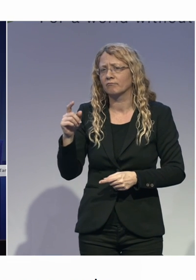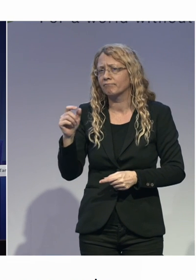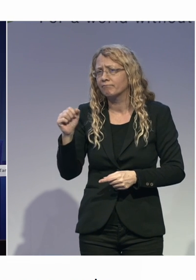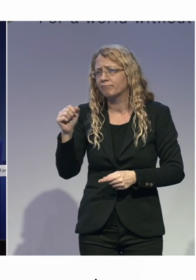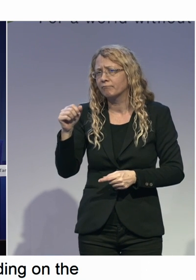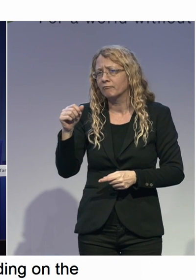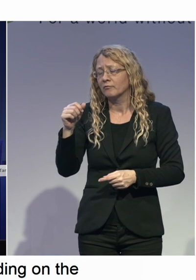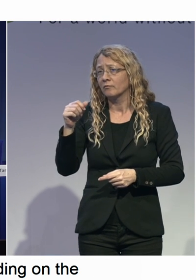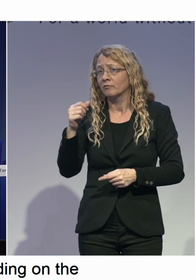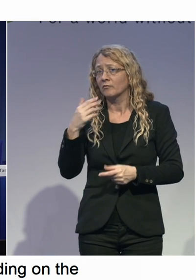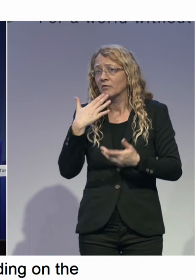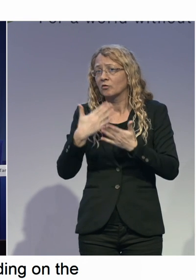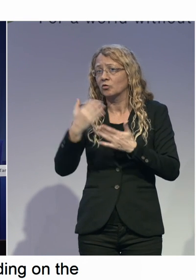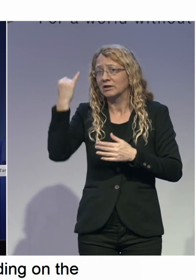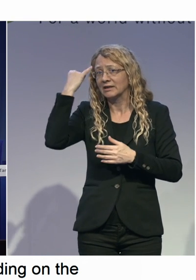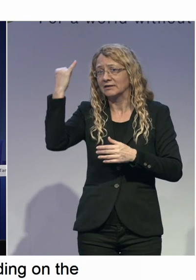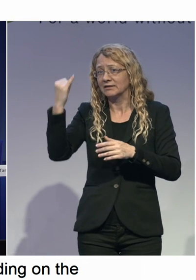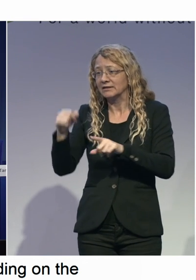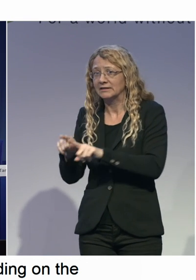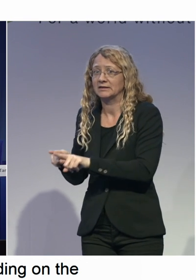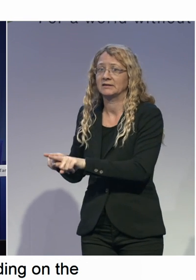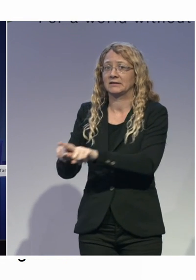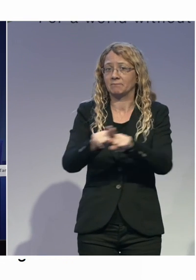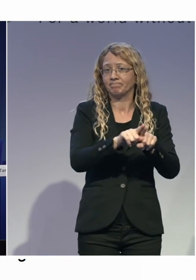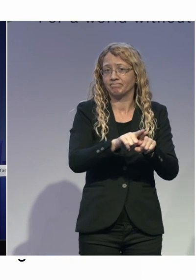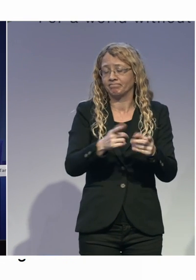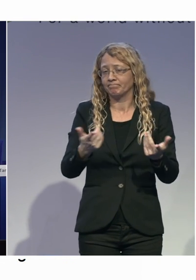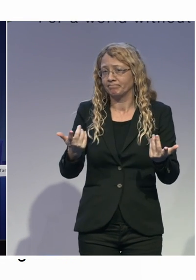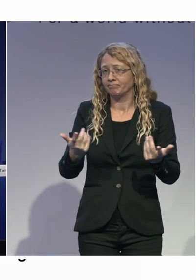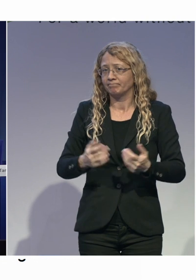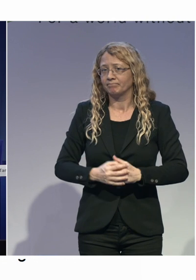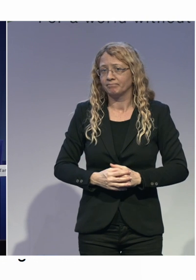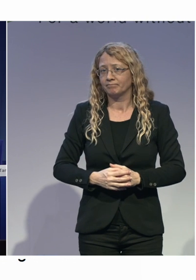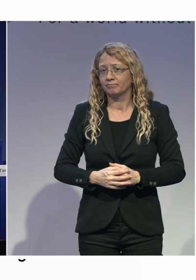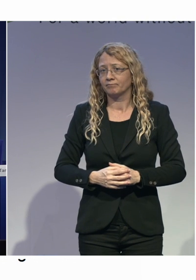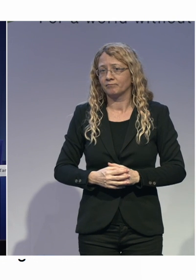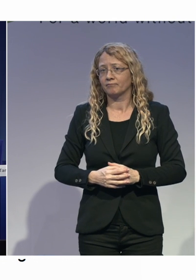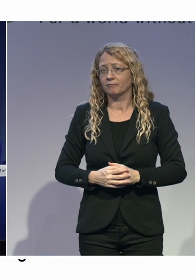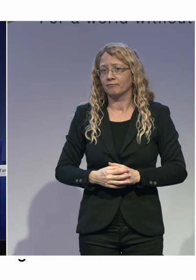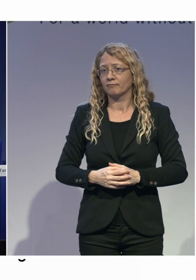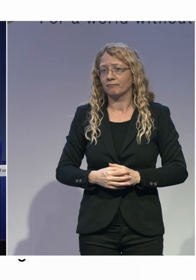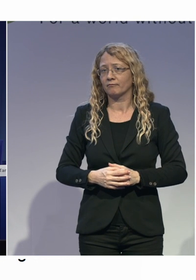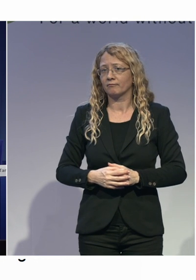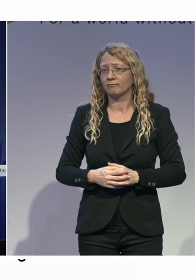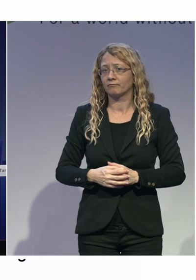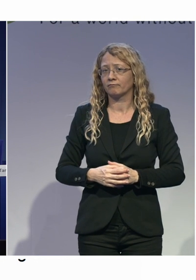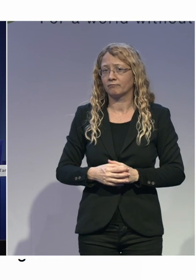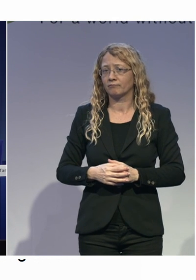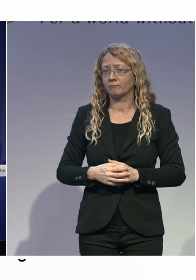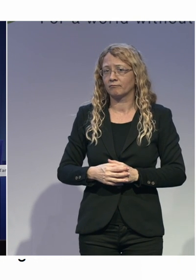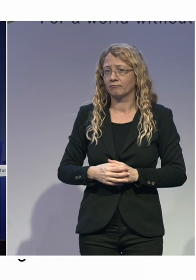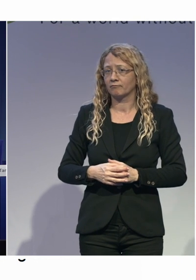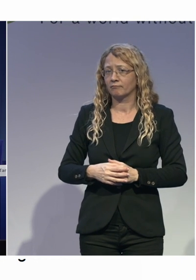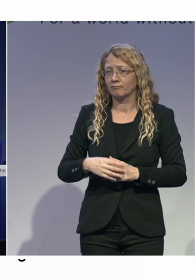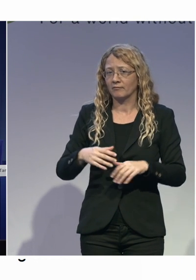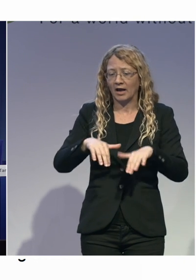standardized approach. So, to diagnose as well as to exchange information about the